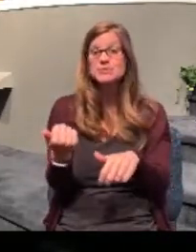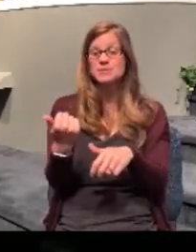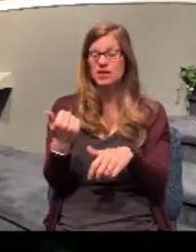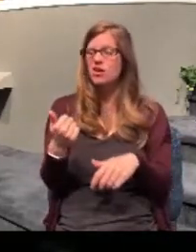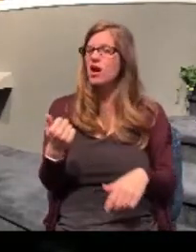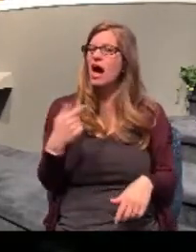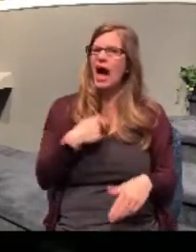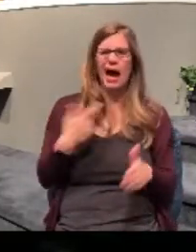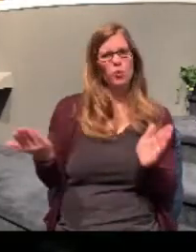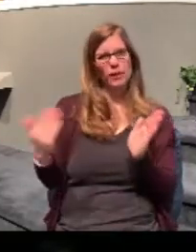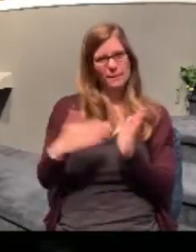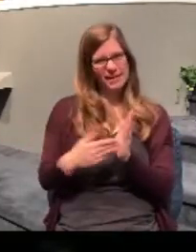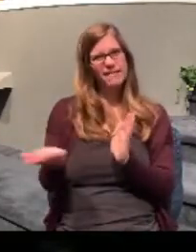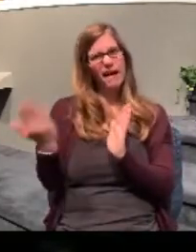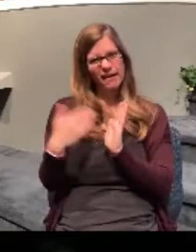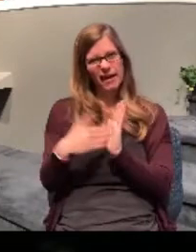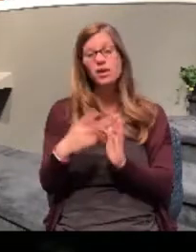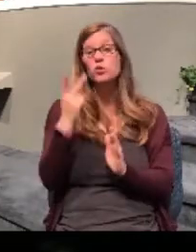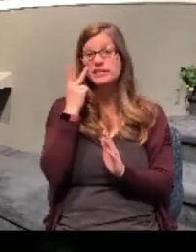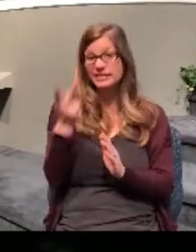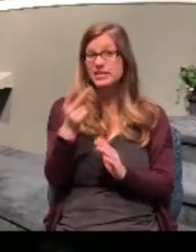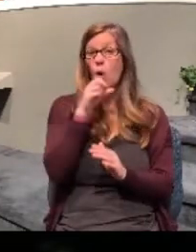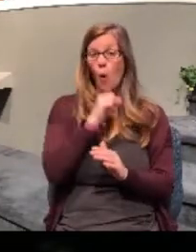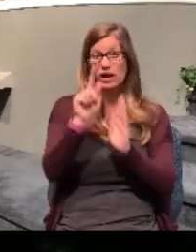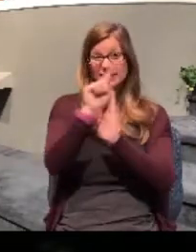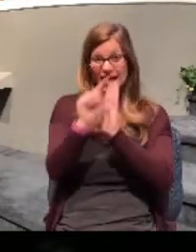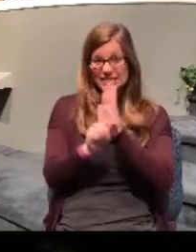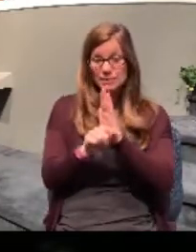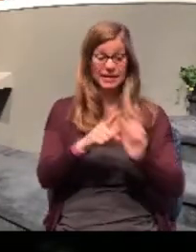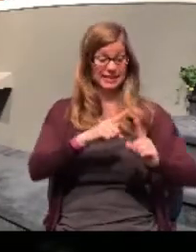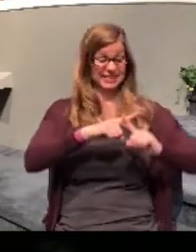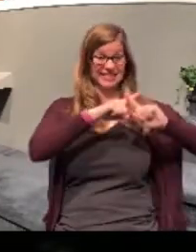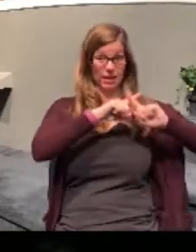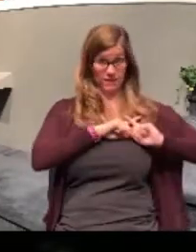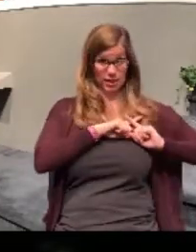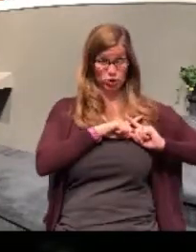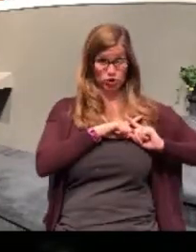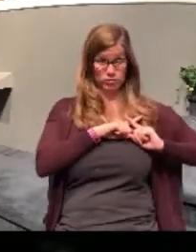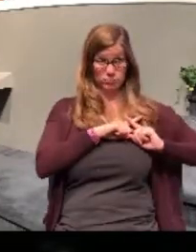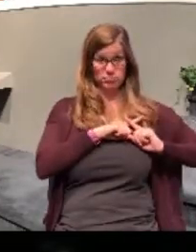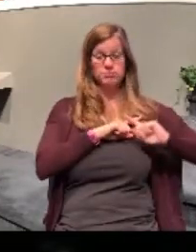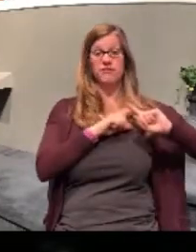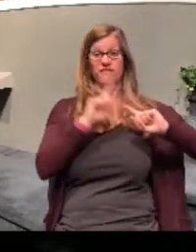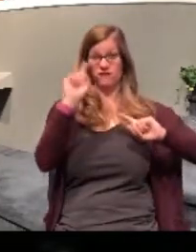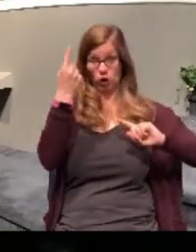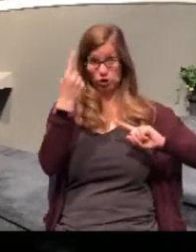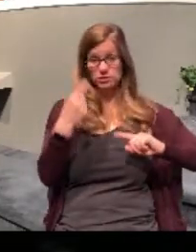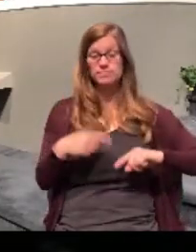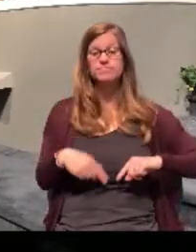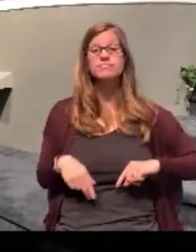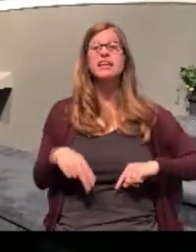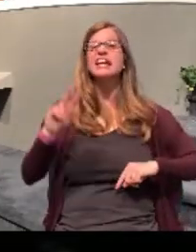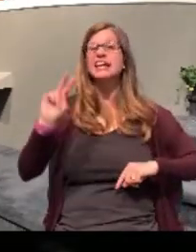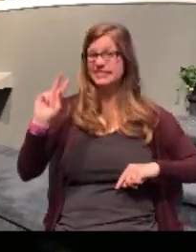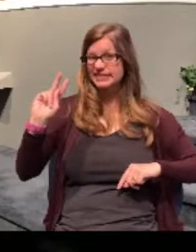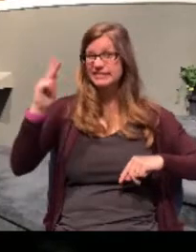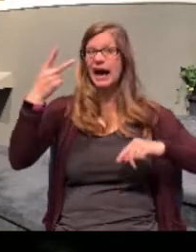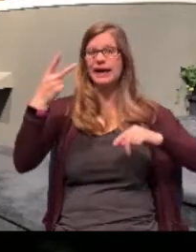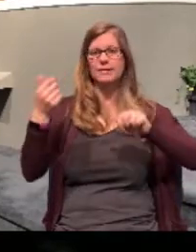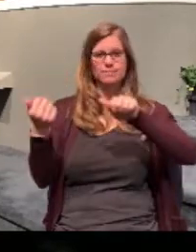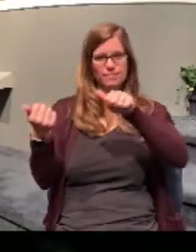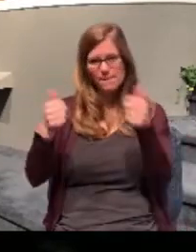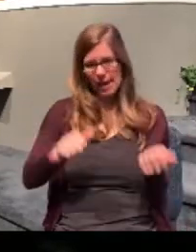Testament, always find this order and that is there's salvation, then baptism. Baptism always